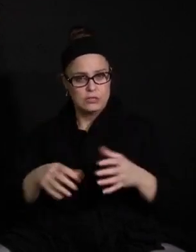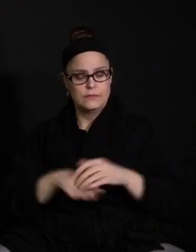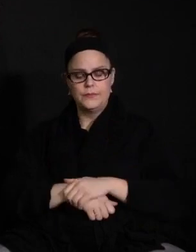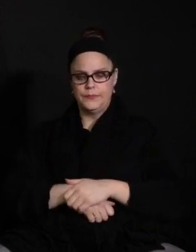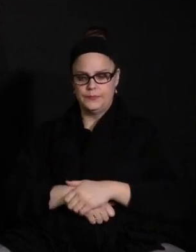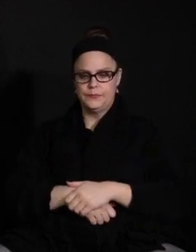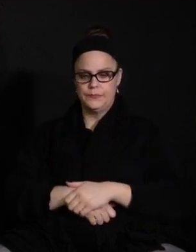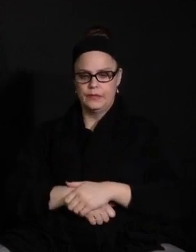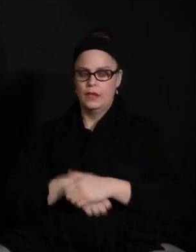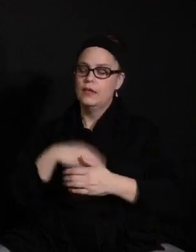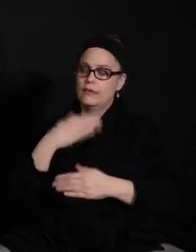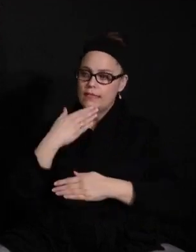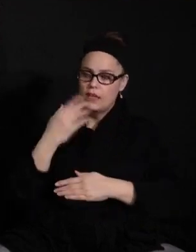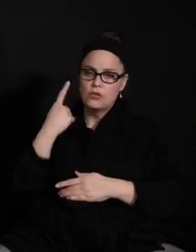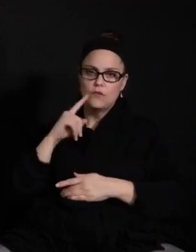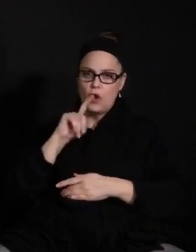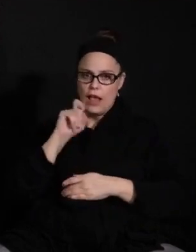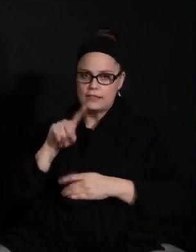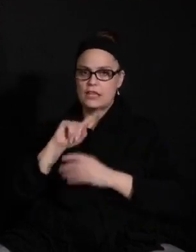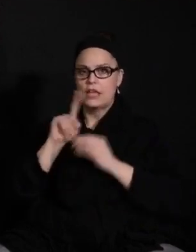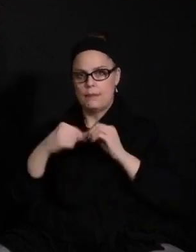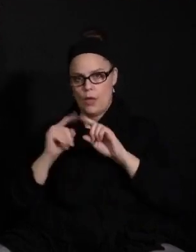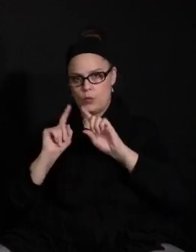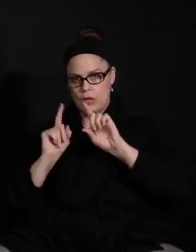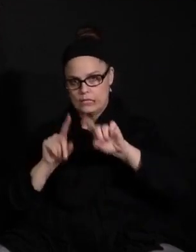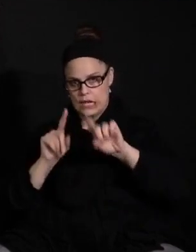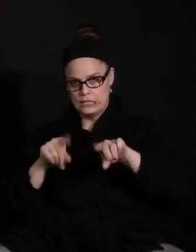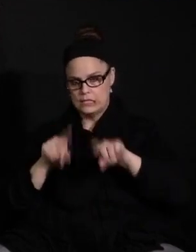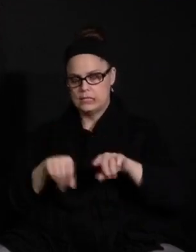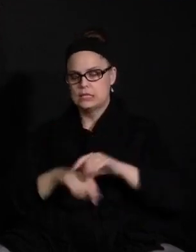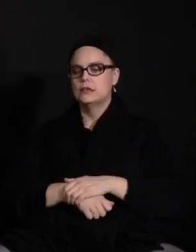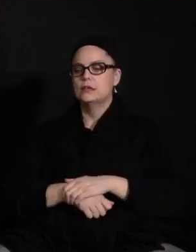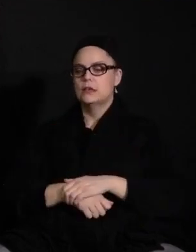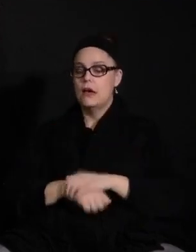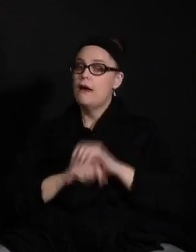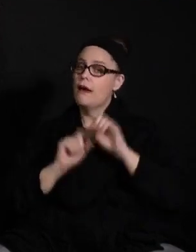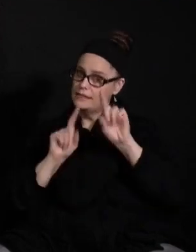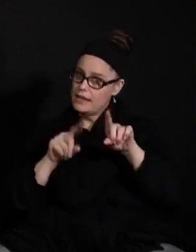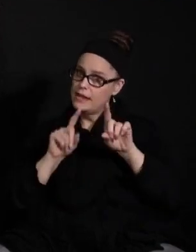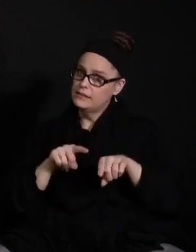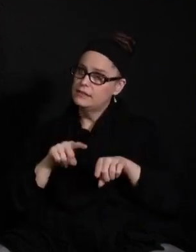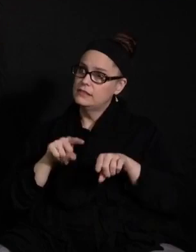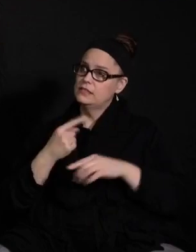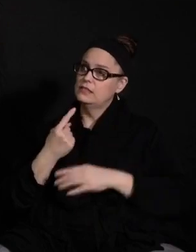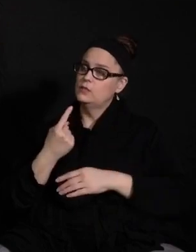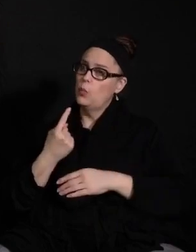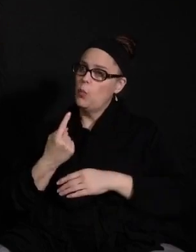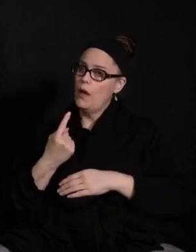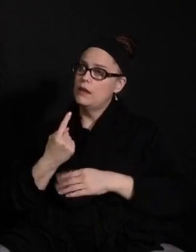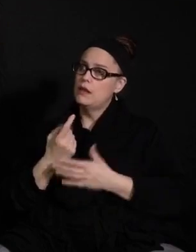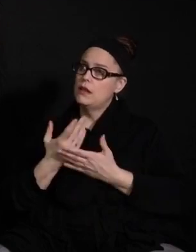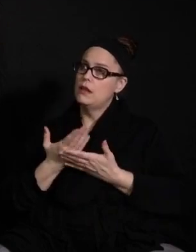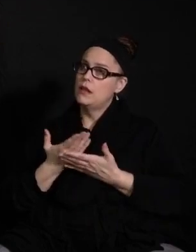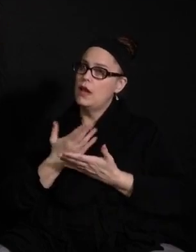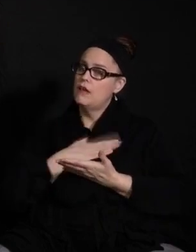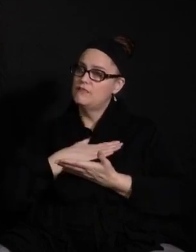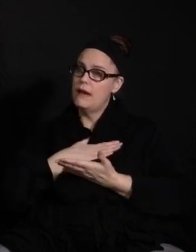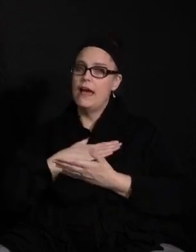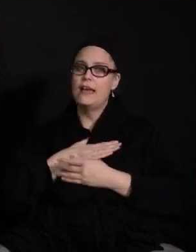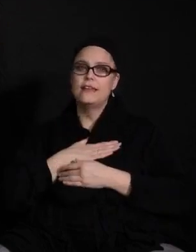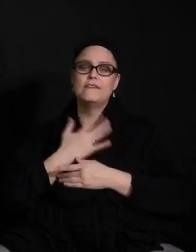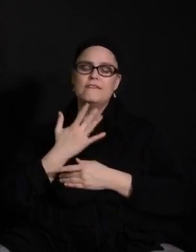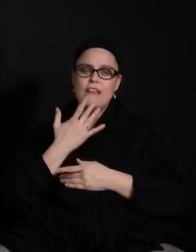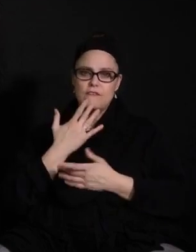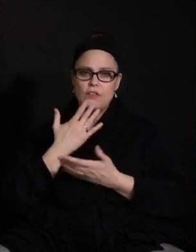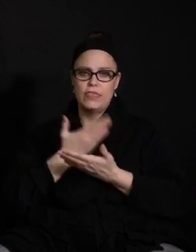So thank you for asking a question about attendance. Attendance is one of my favorite